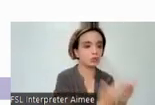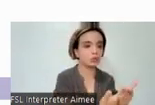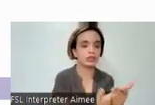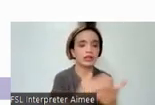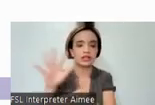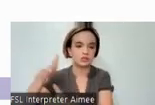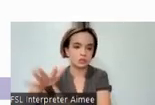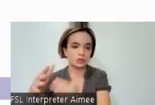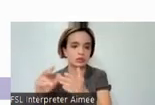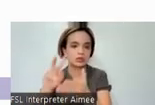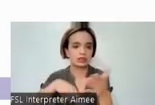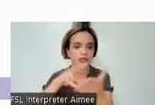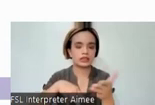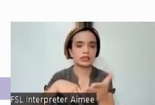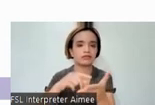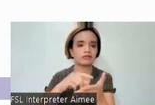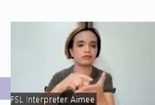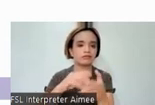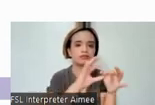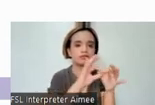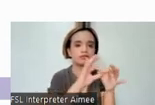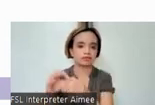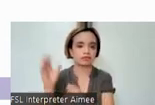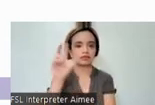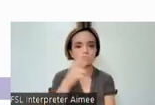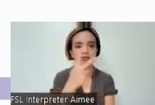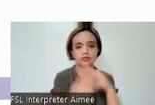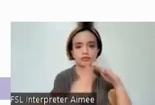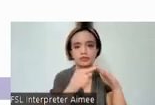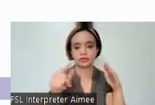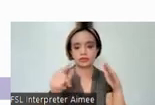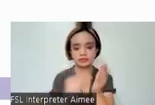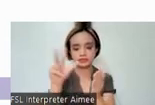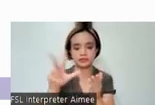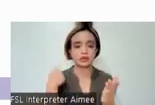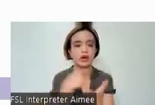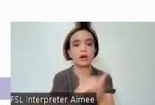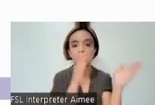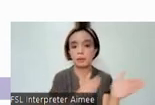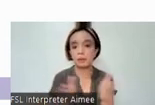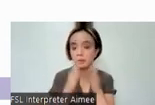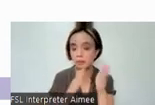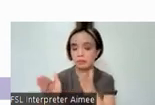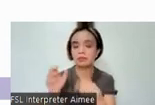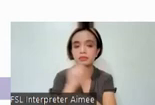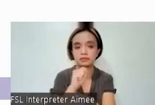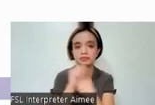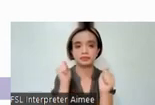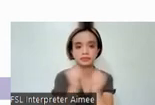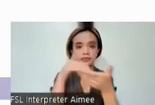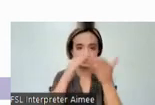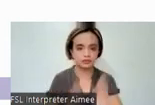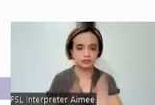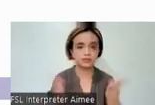for K-3 Filipino children. We plan to work with learners both in classroom-based and community-based settings.